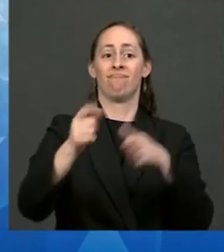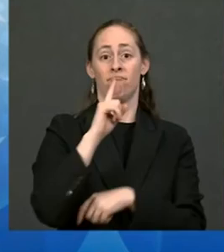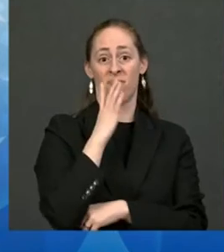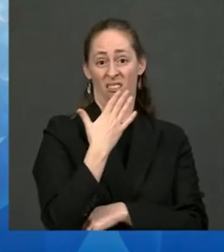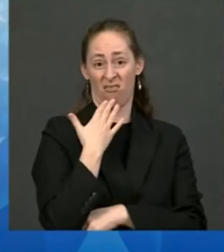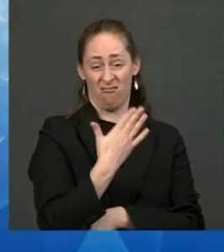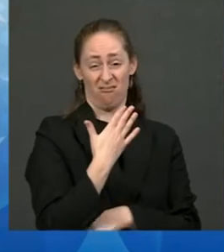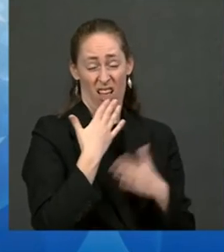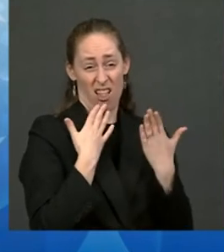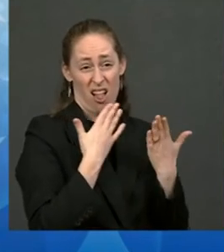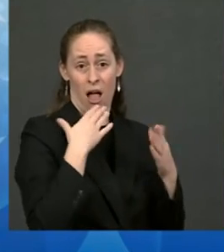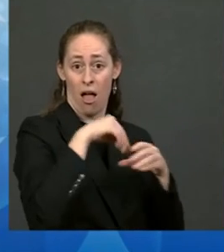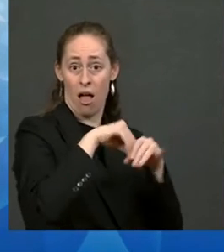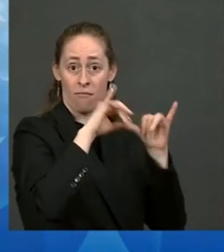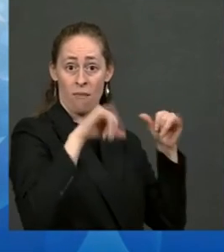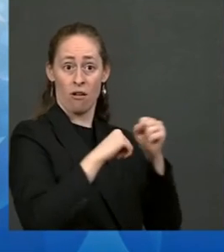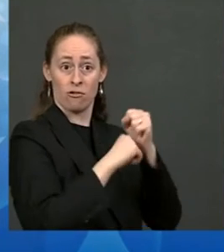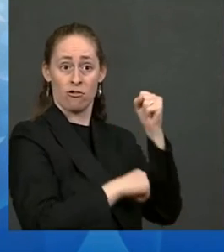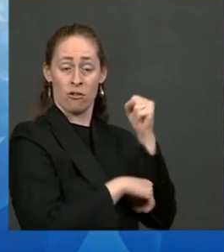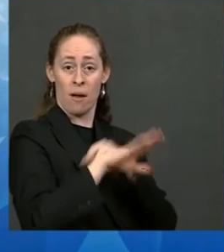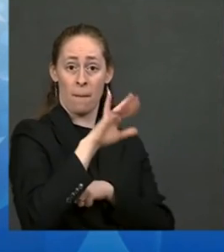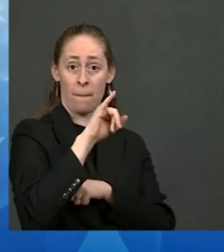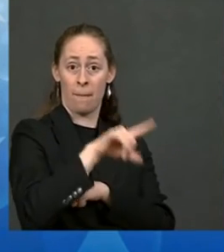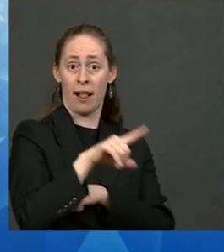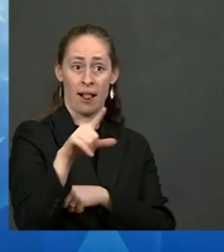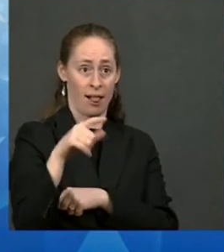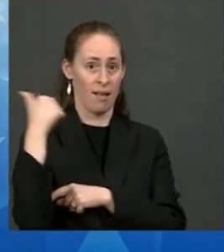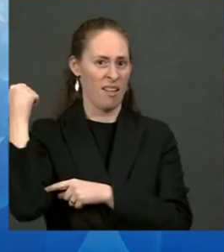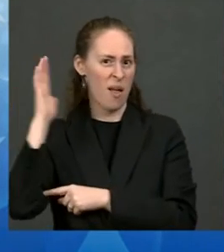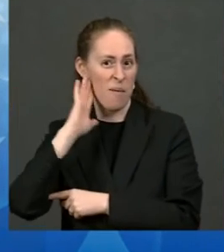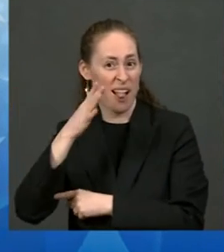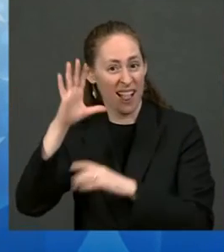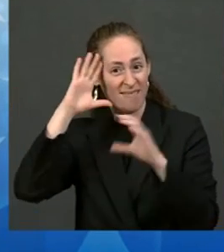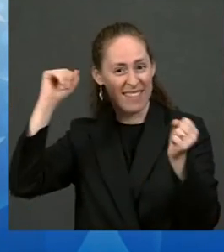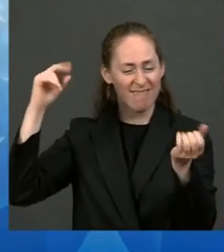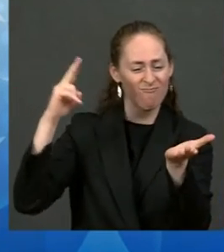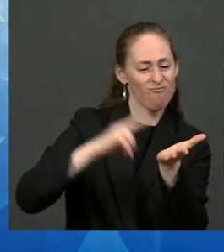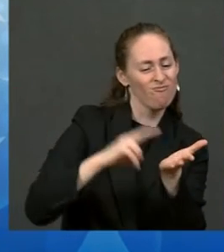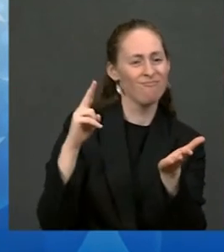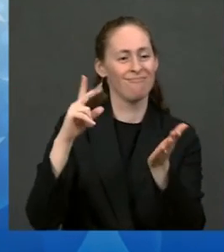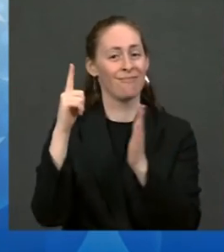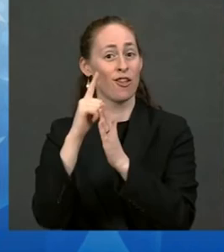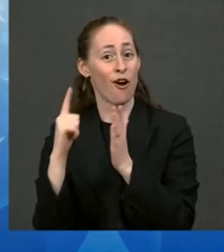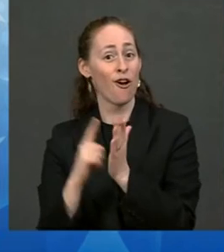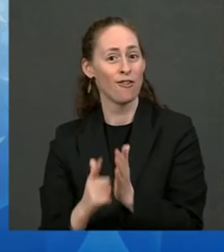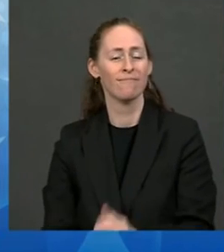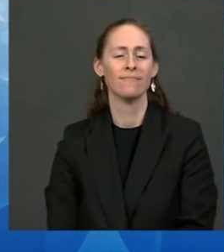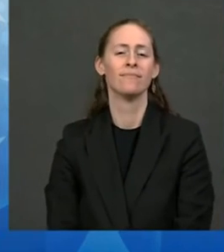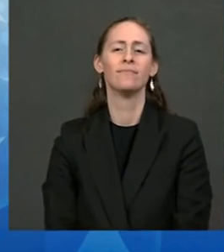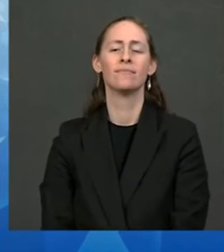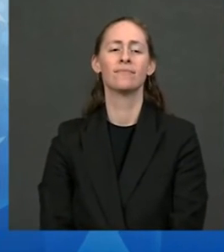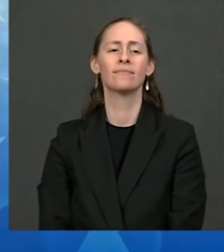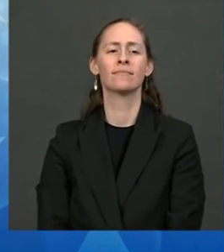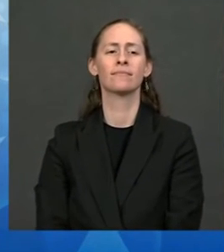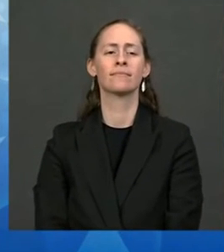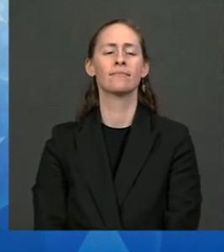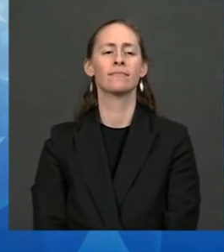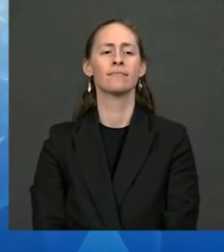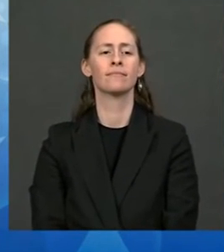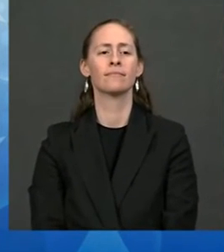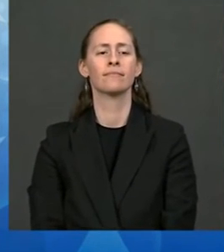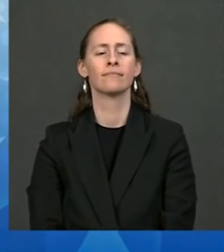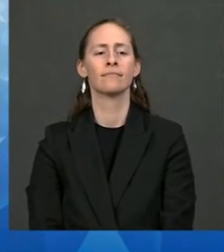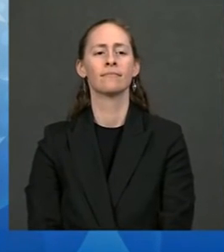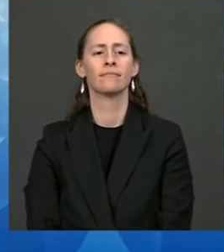into law today. This commitment also drives the work we do at the Department of the Interior, whether it's